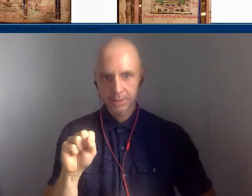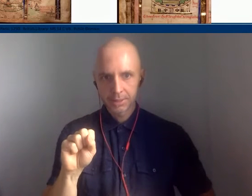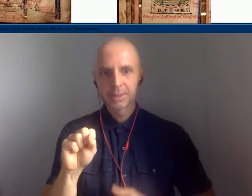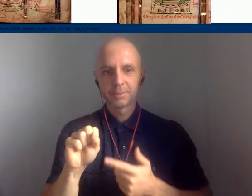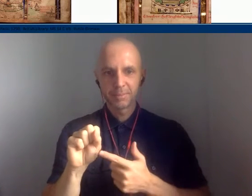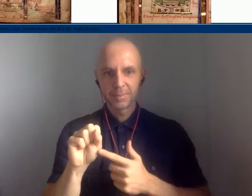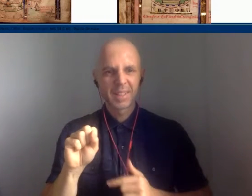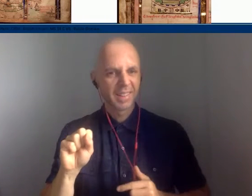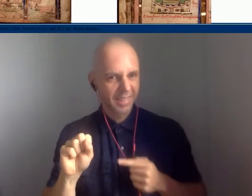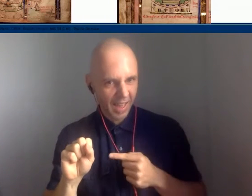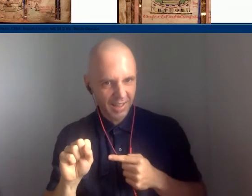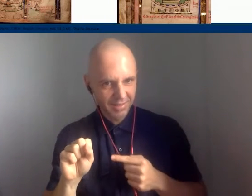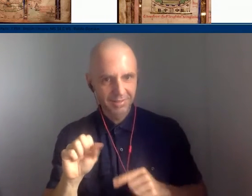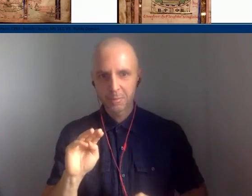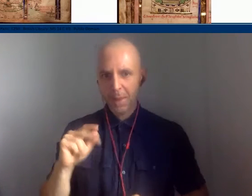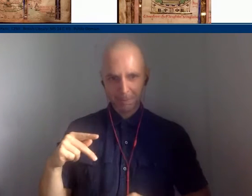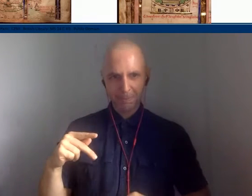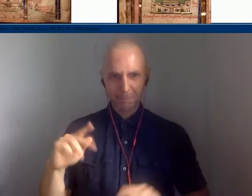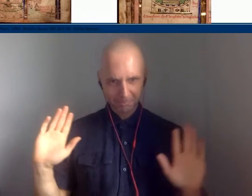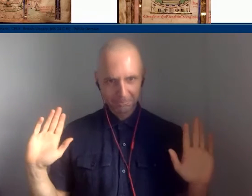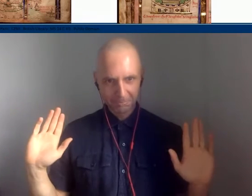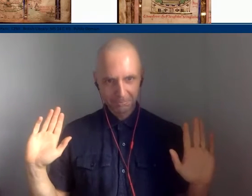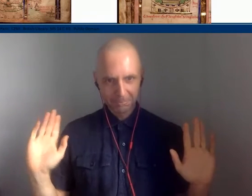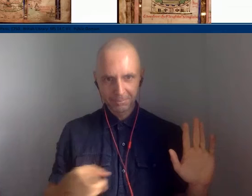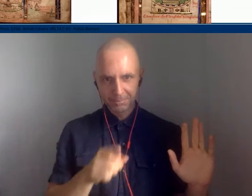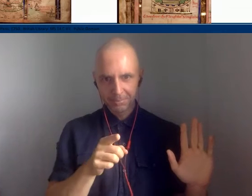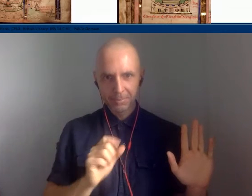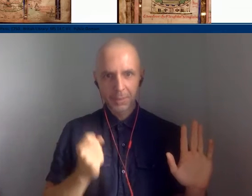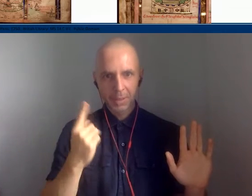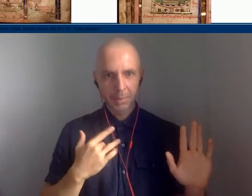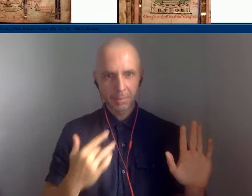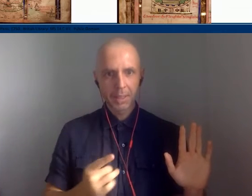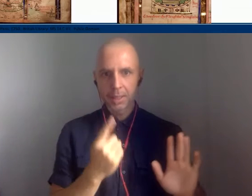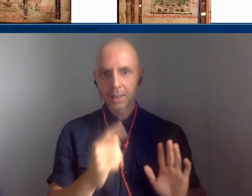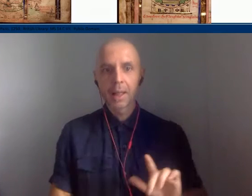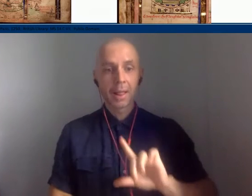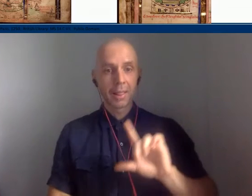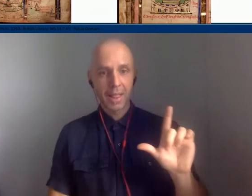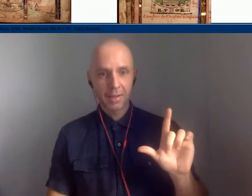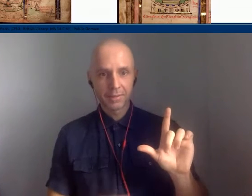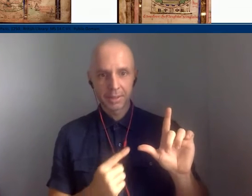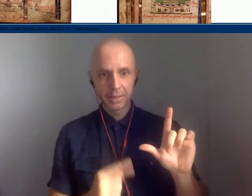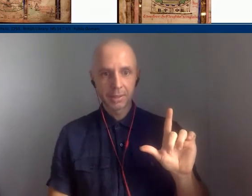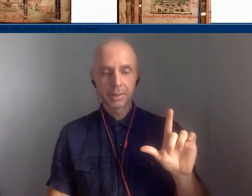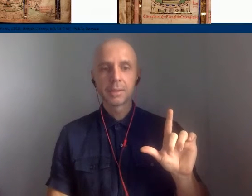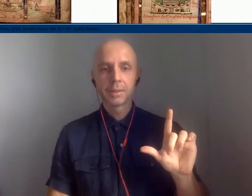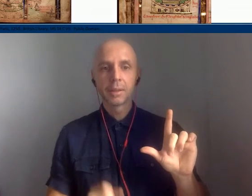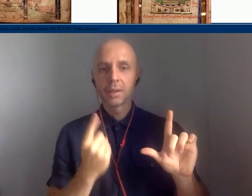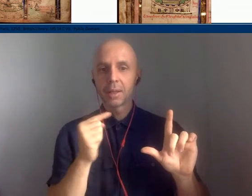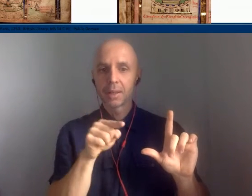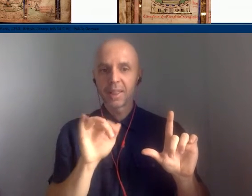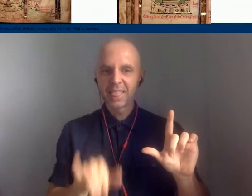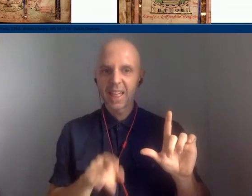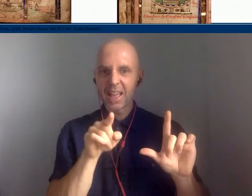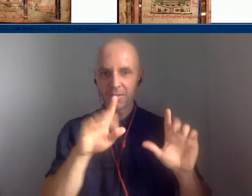The image on the left of your screen is a single page of the itinerary which works from London all the way to Jerusalem.